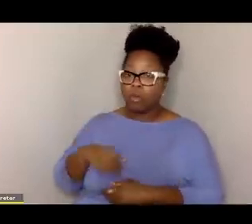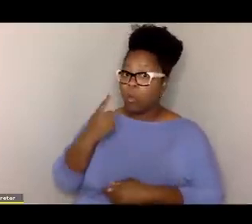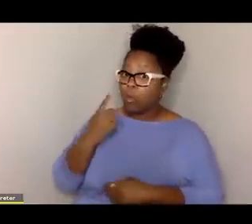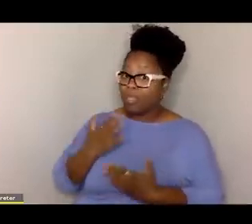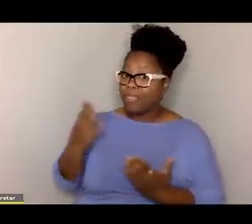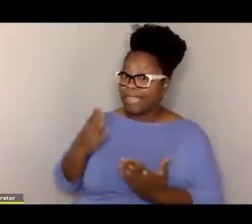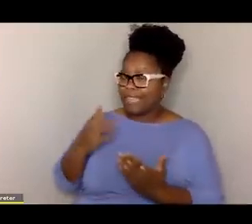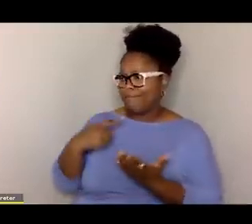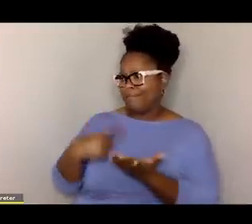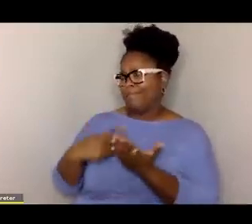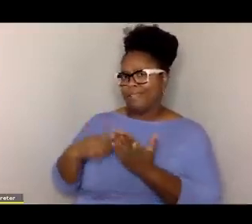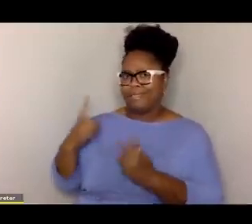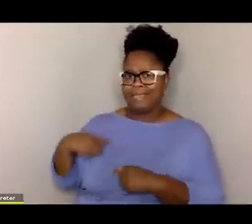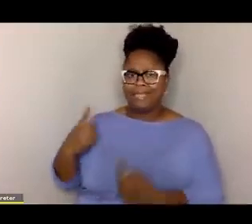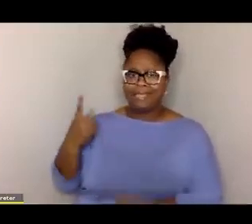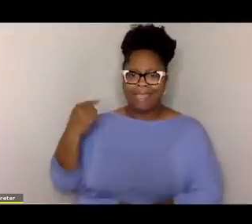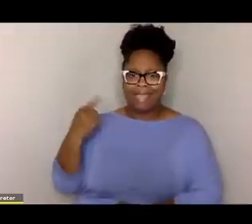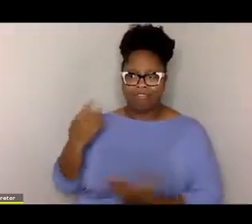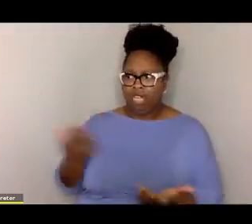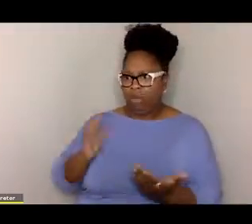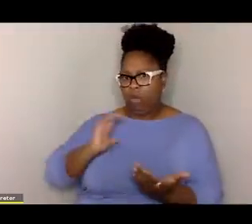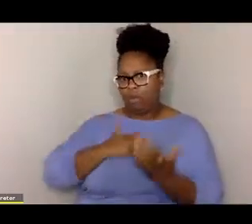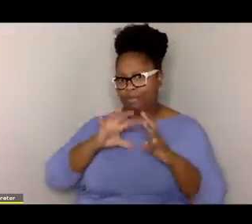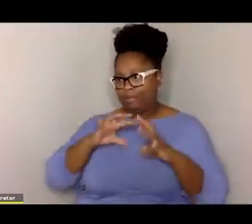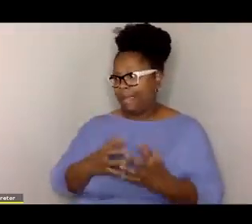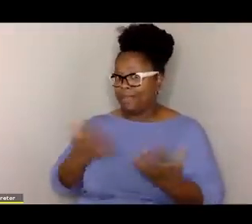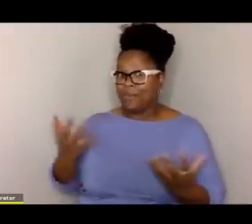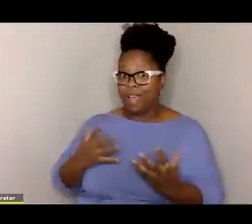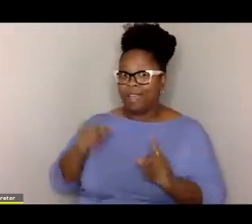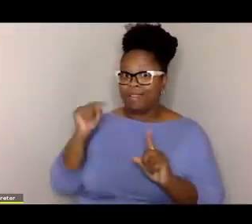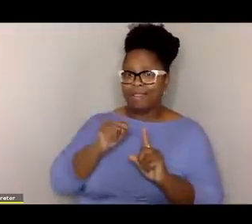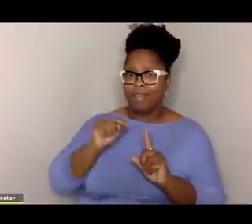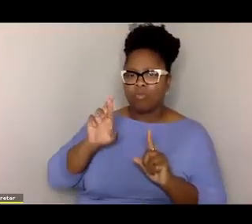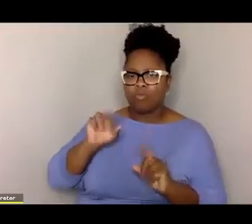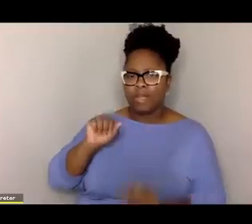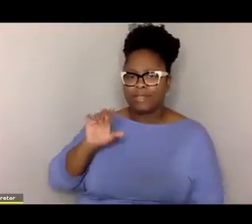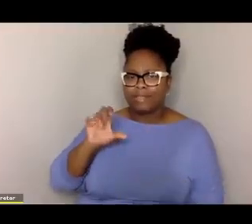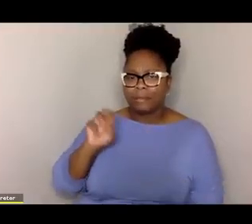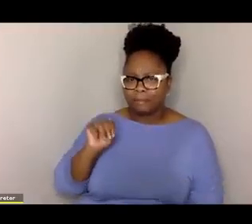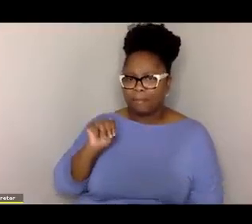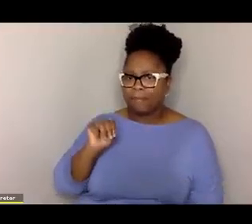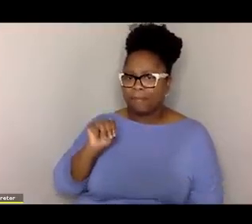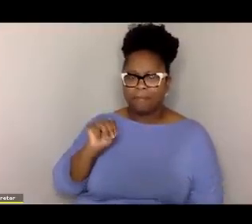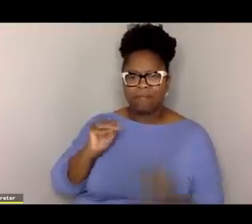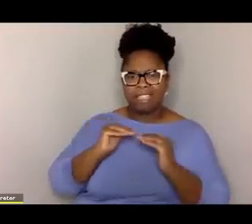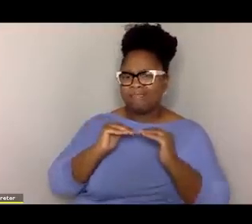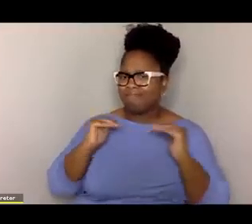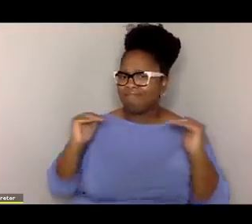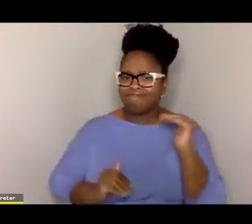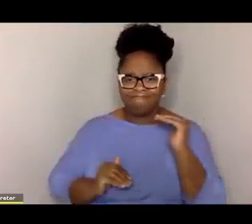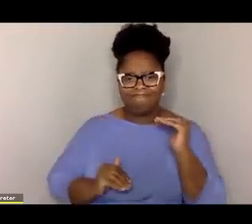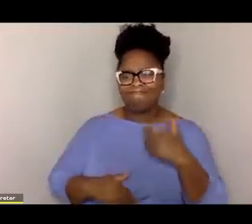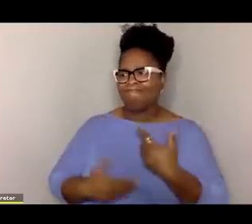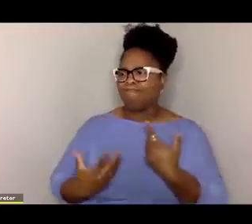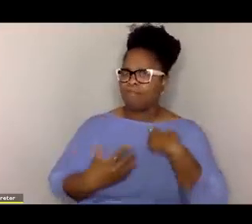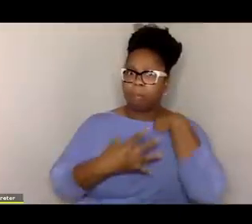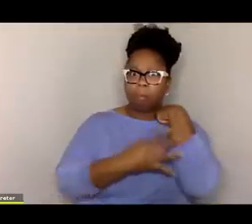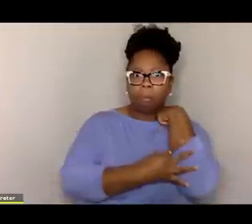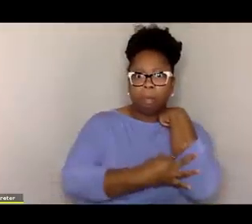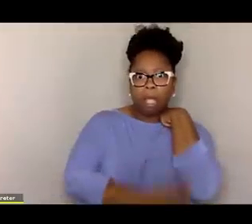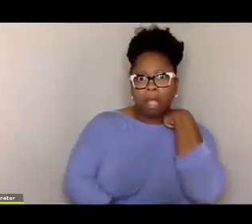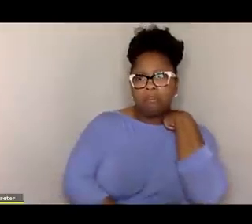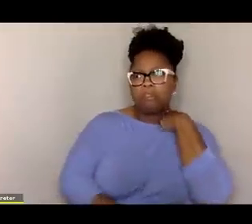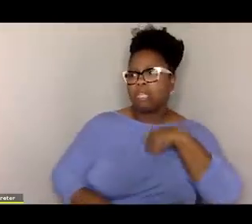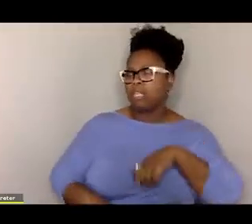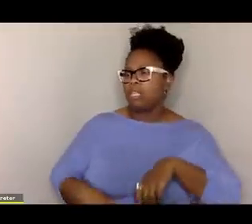that we've been talking about since last year in our society is racism, right? And the inequities of